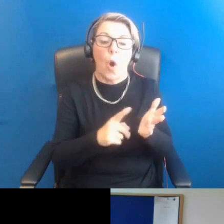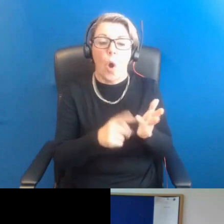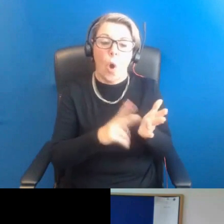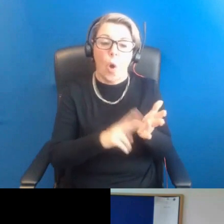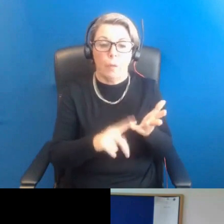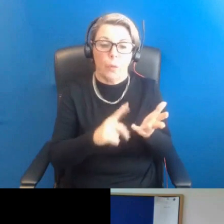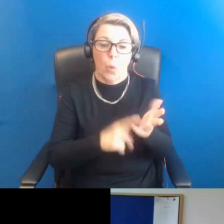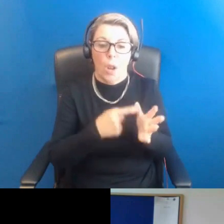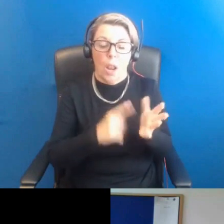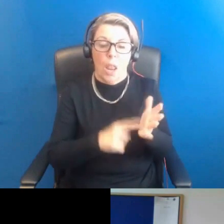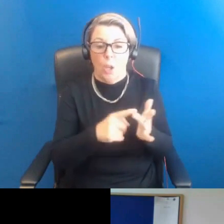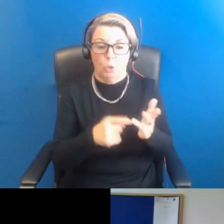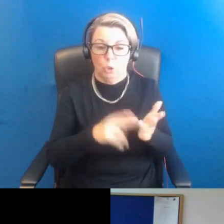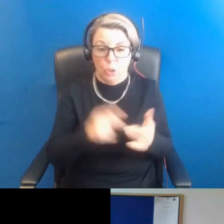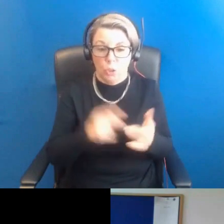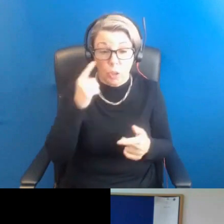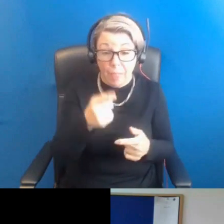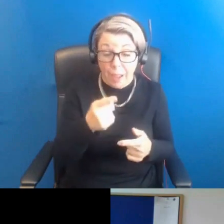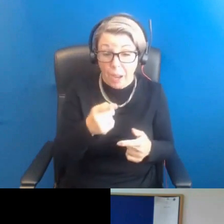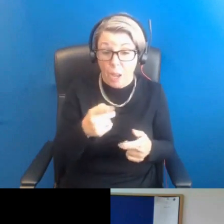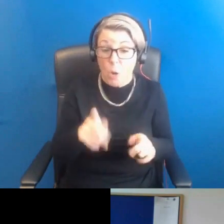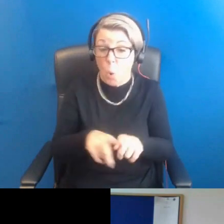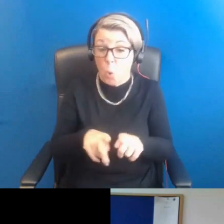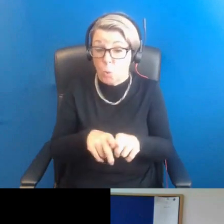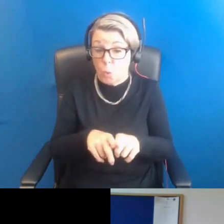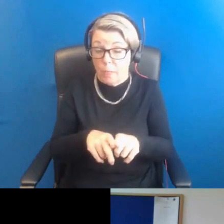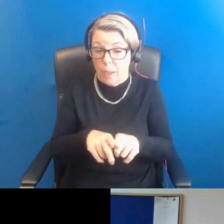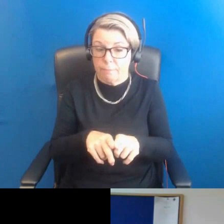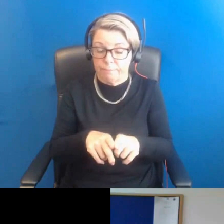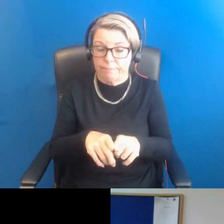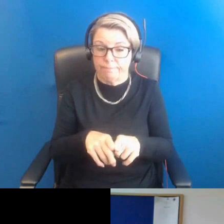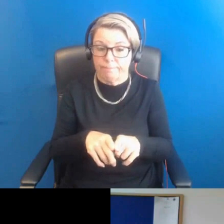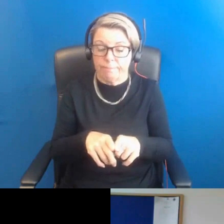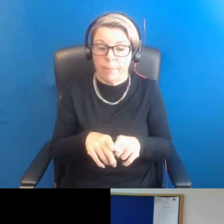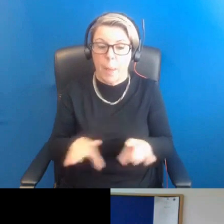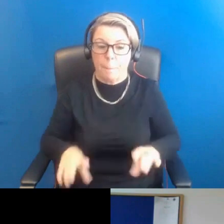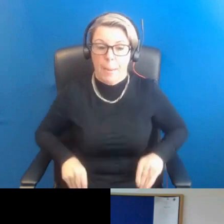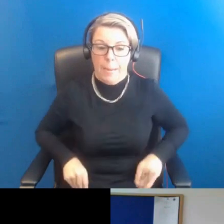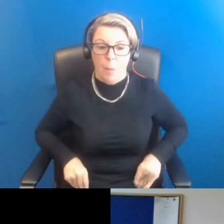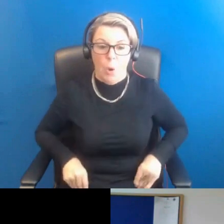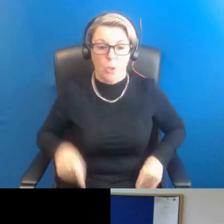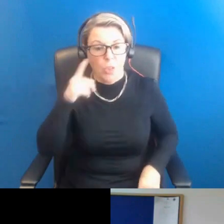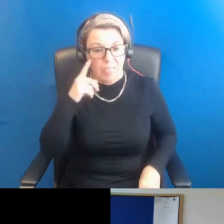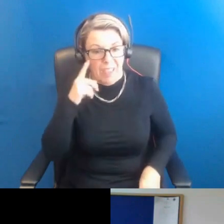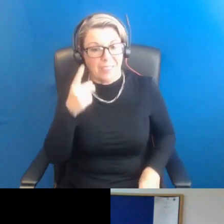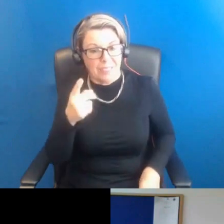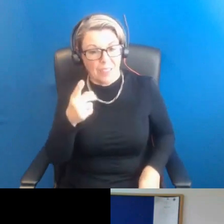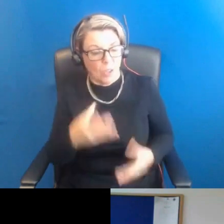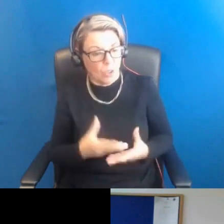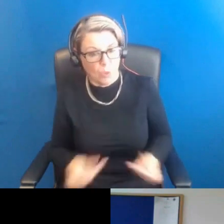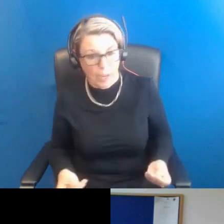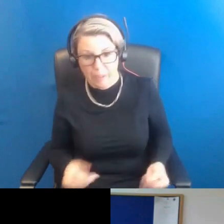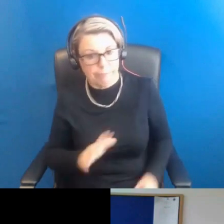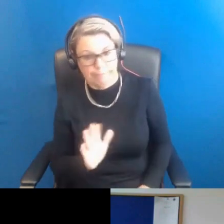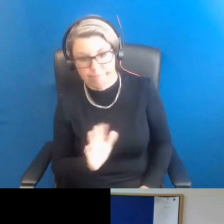menopause, polycystic ovarian syndrome goes away, it actually doesn't. It changes with ageing from a